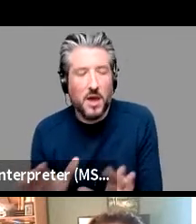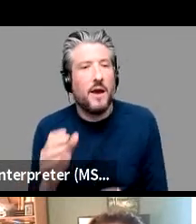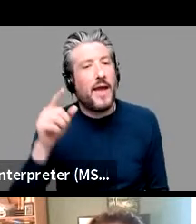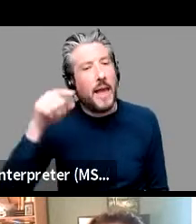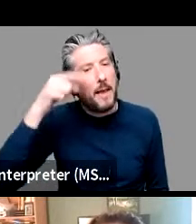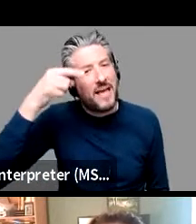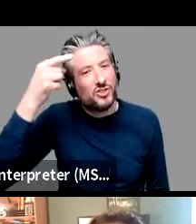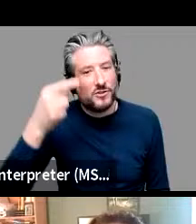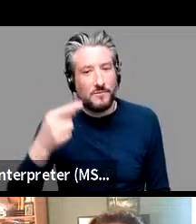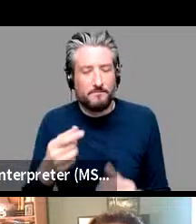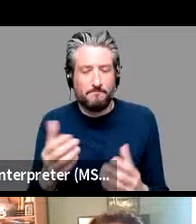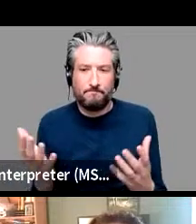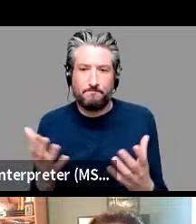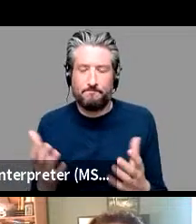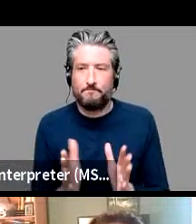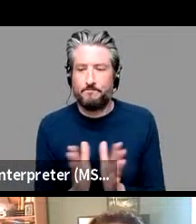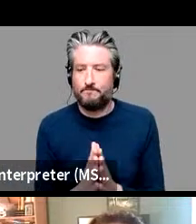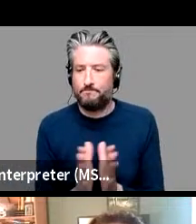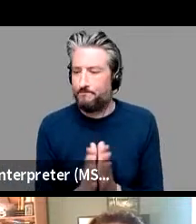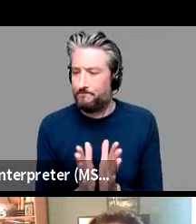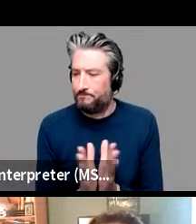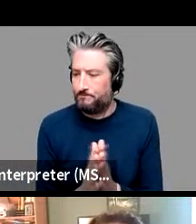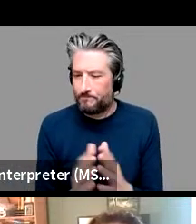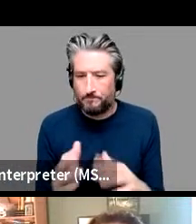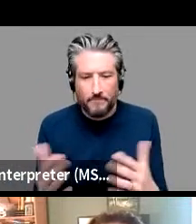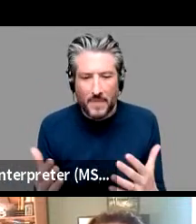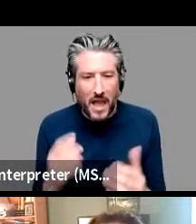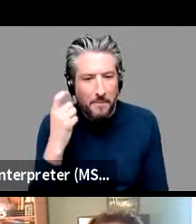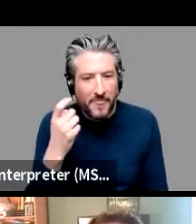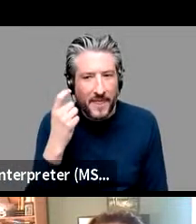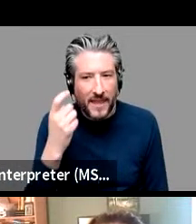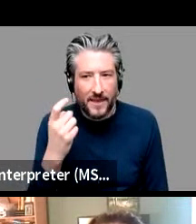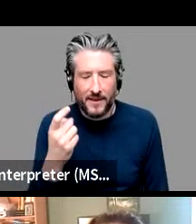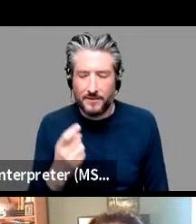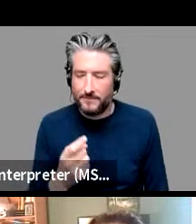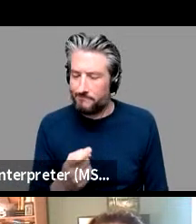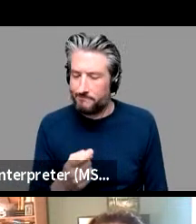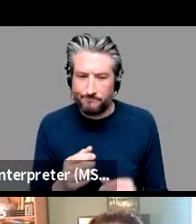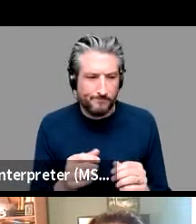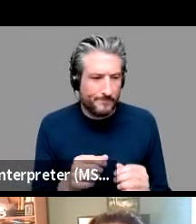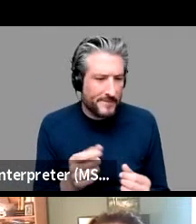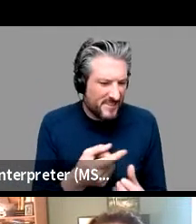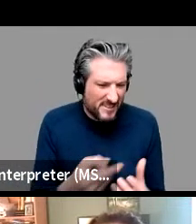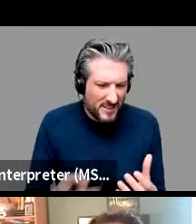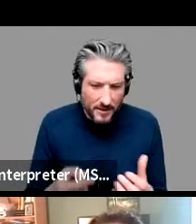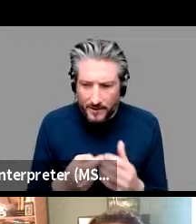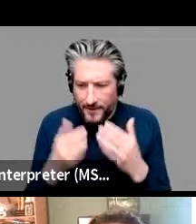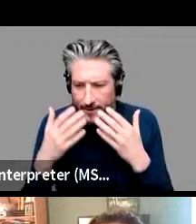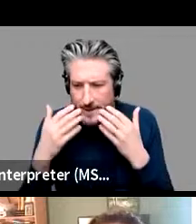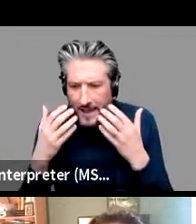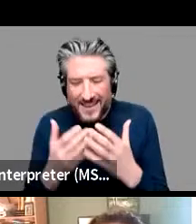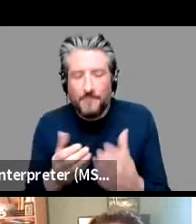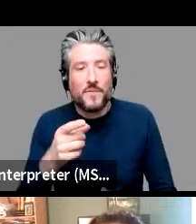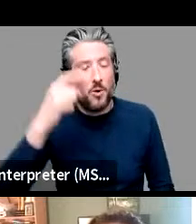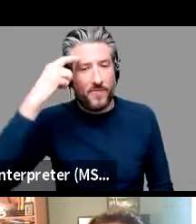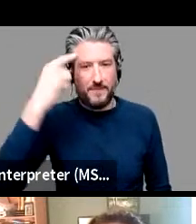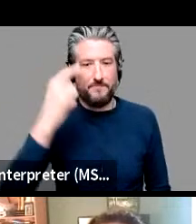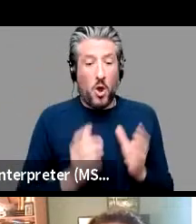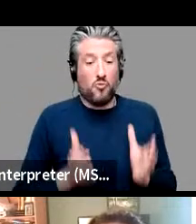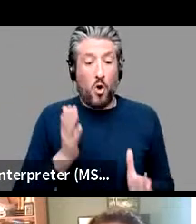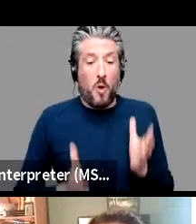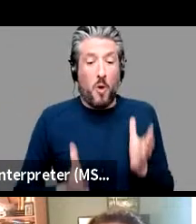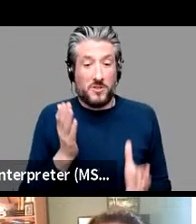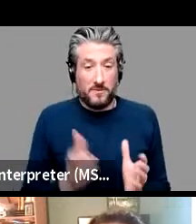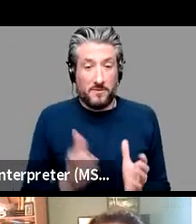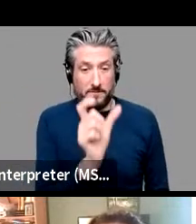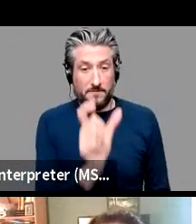know yeah i'm thinking of like you know pop them and cats and stuff but like imagine you have a robot who then turns out to